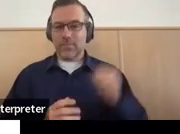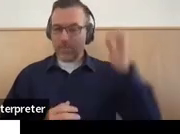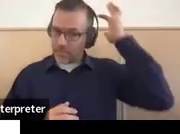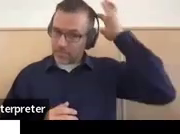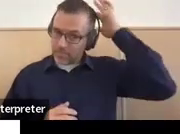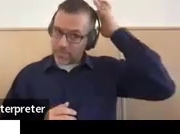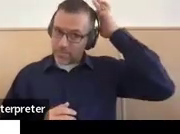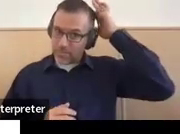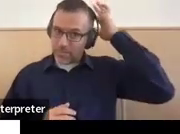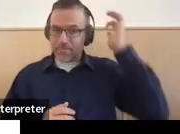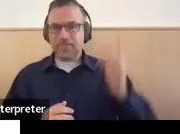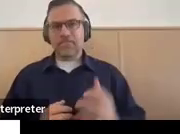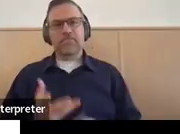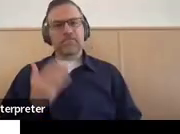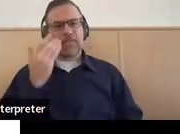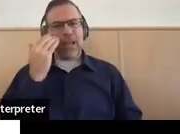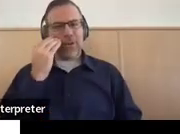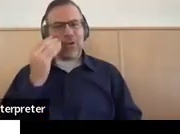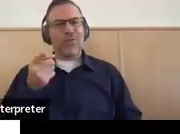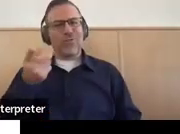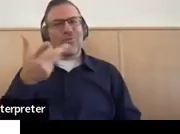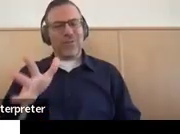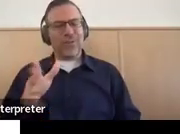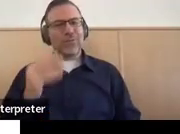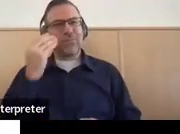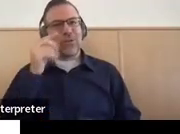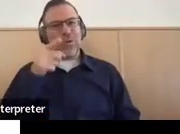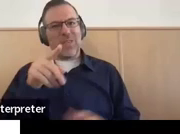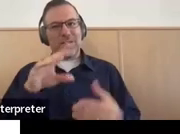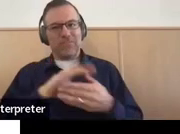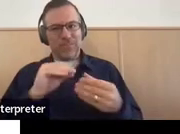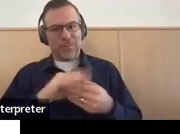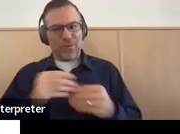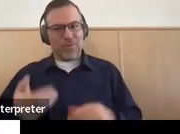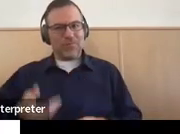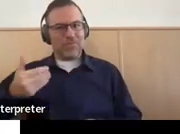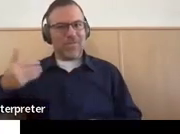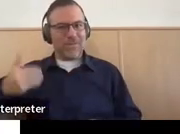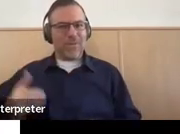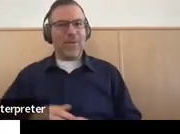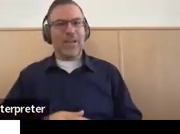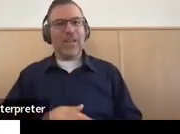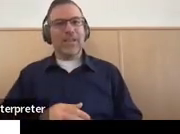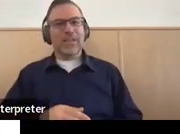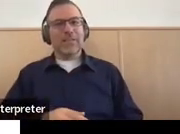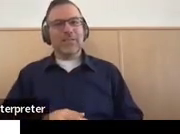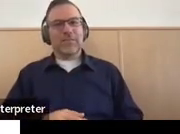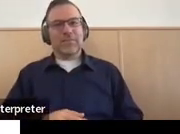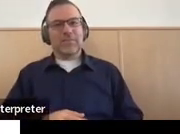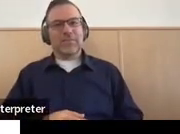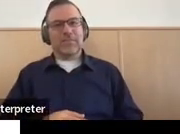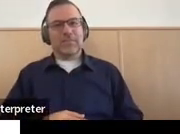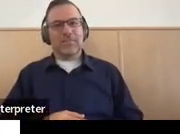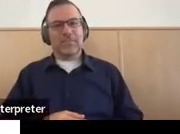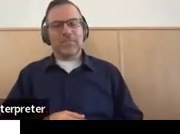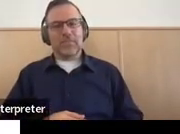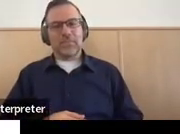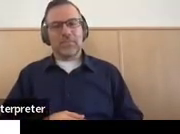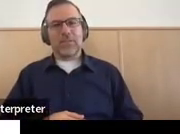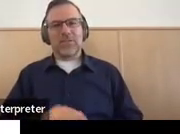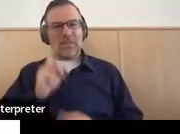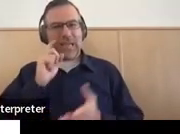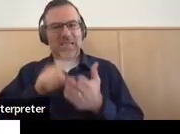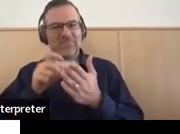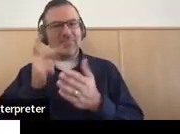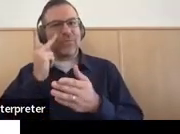So I know you guys have heard this story before, at least some of you have, because those familiar names are in that participation list.